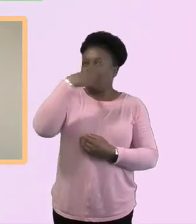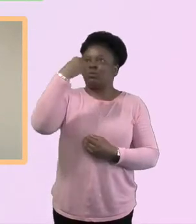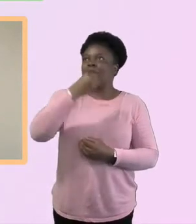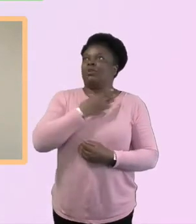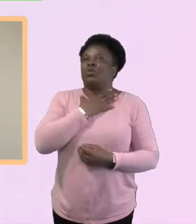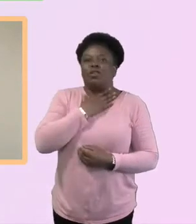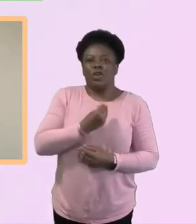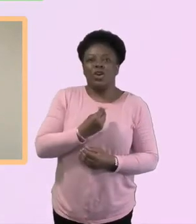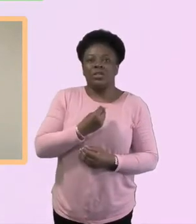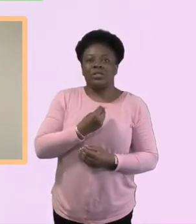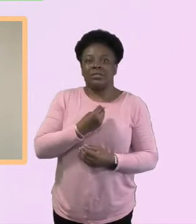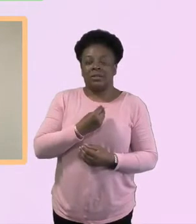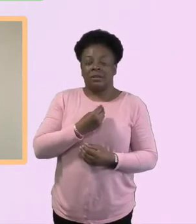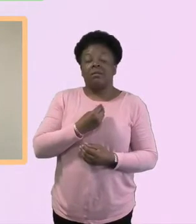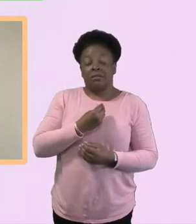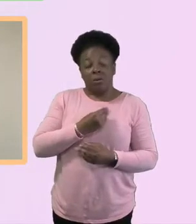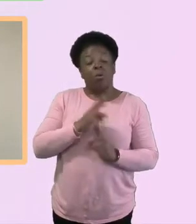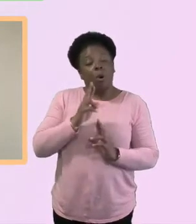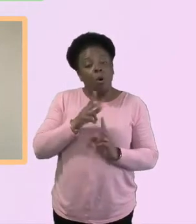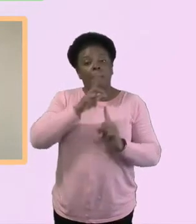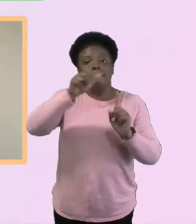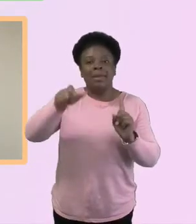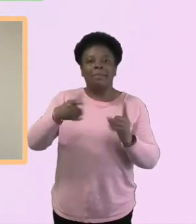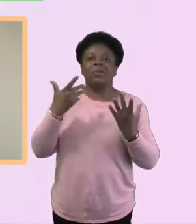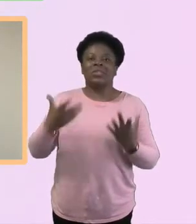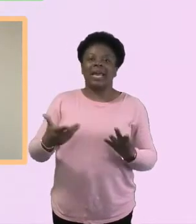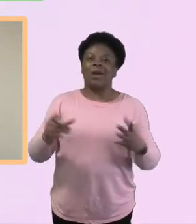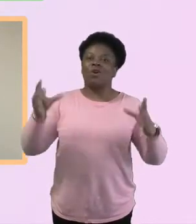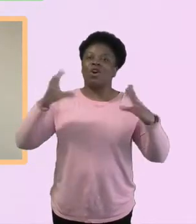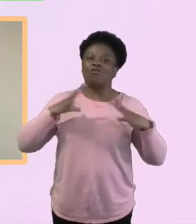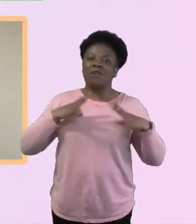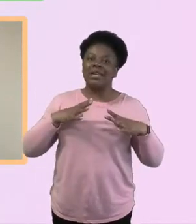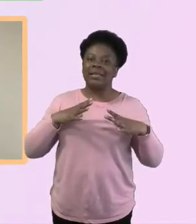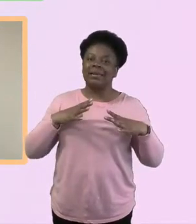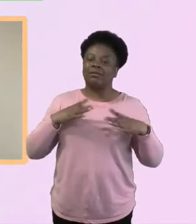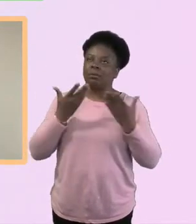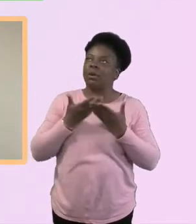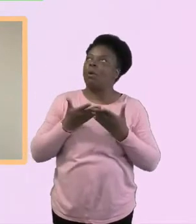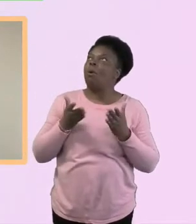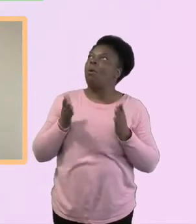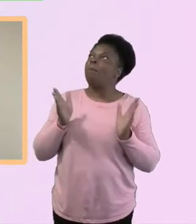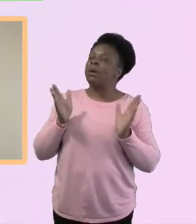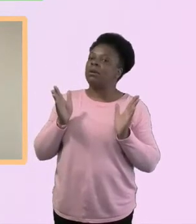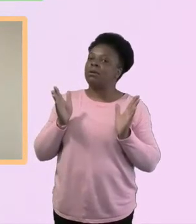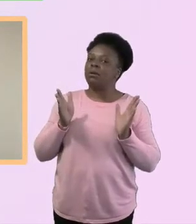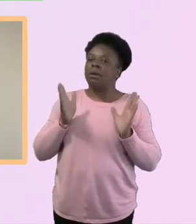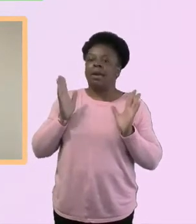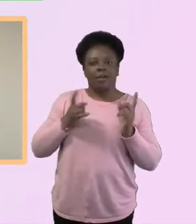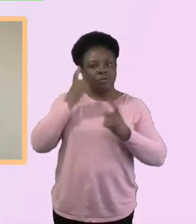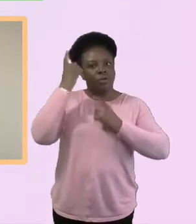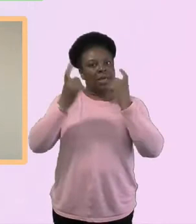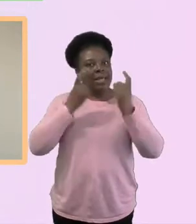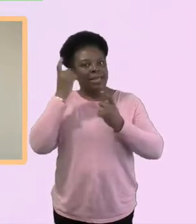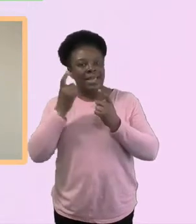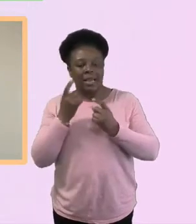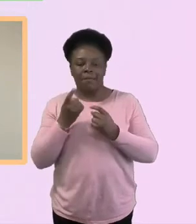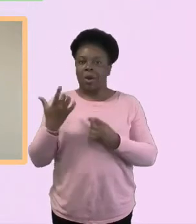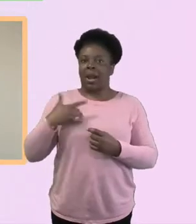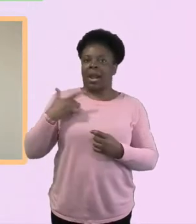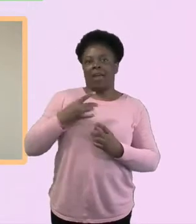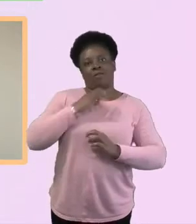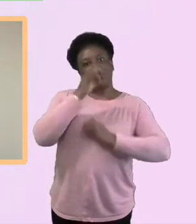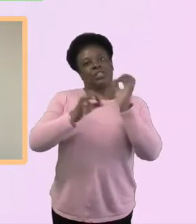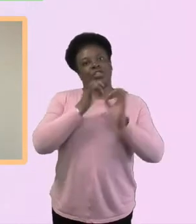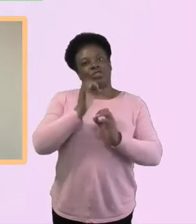even to that understanding of, yeah. You know, what is kind of, yeah, just the life questions. Um, yeah, I've seen that too. I